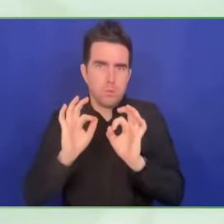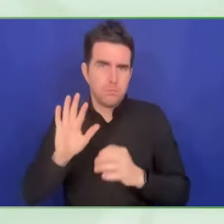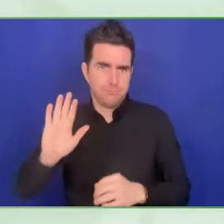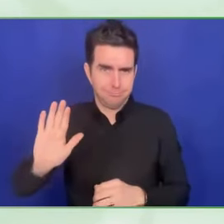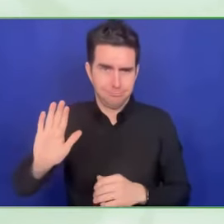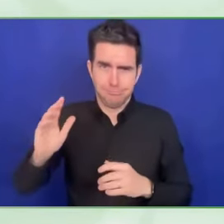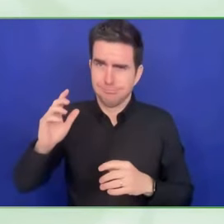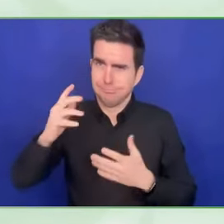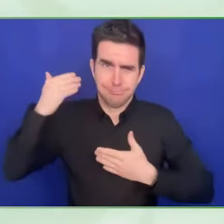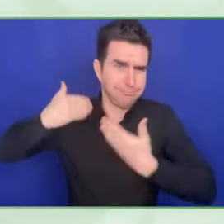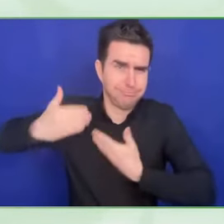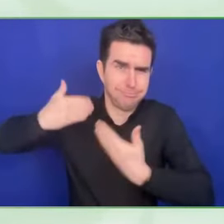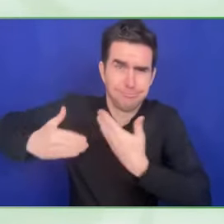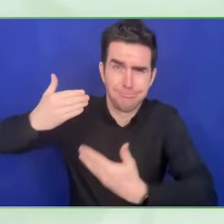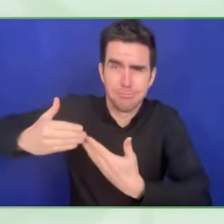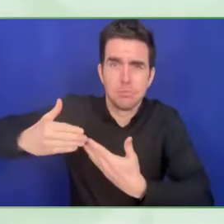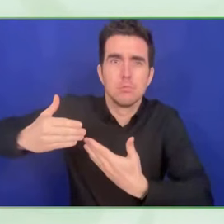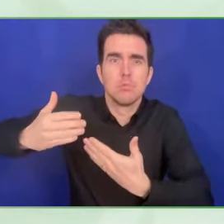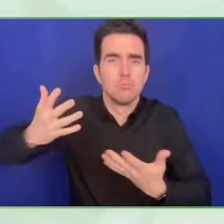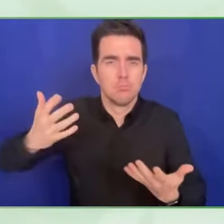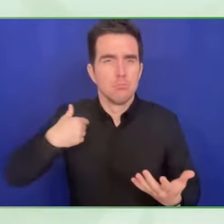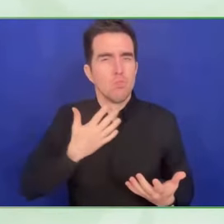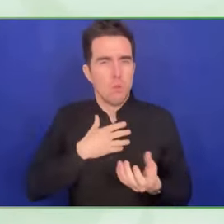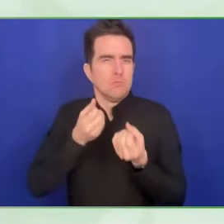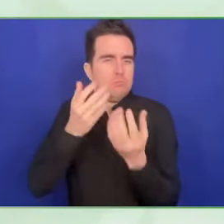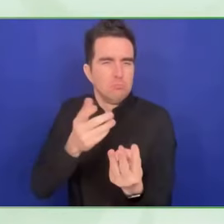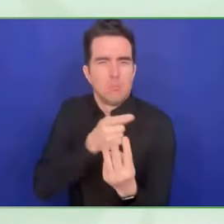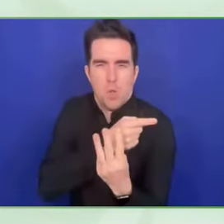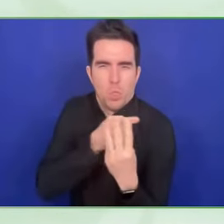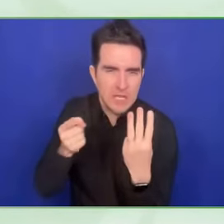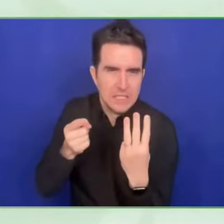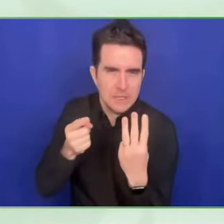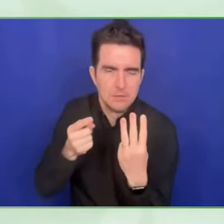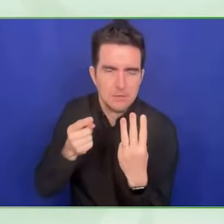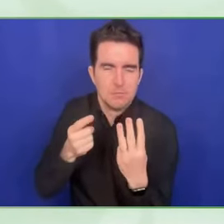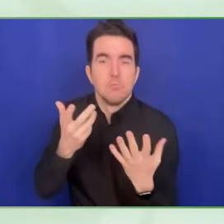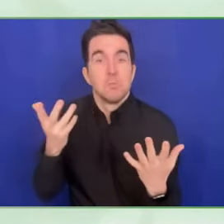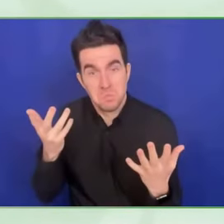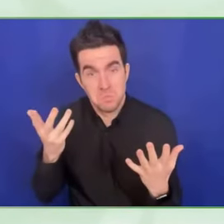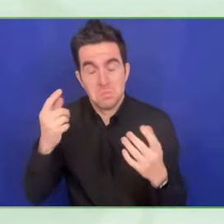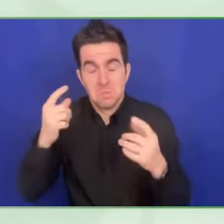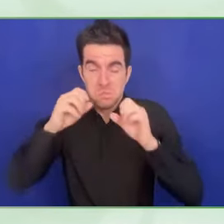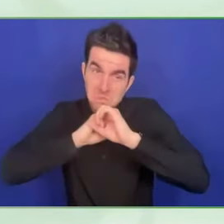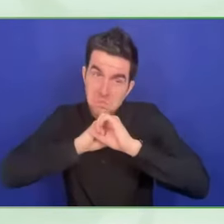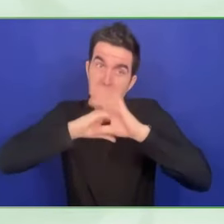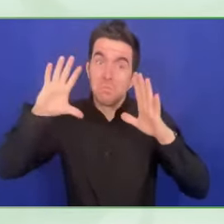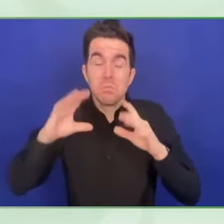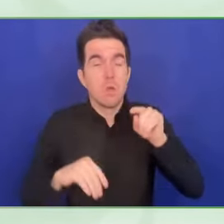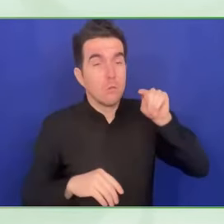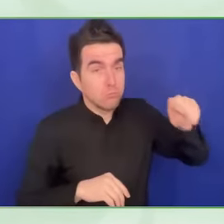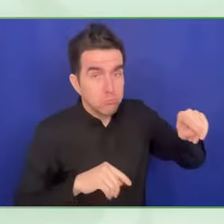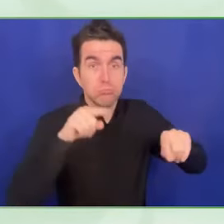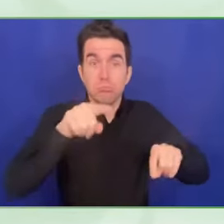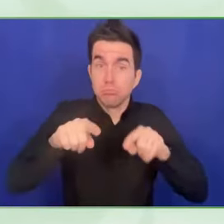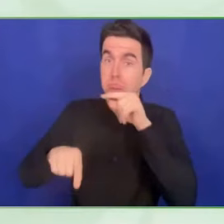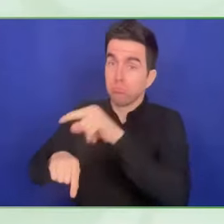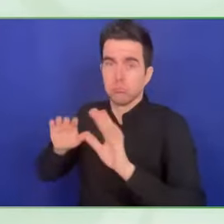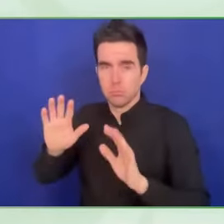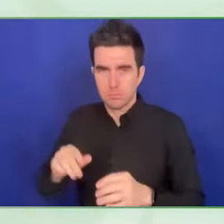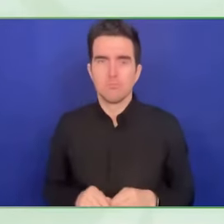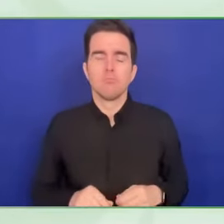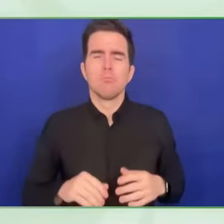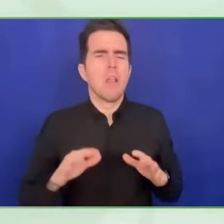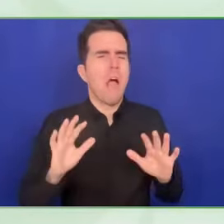you go to the kitchen, open the fridge and then you want to select a beverage. Well, if you are blind, then you